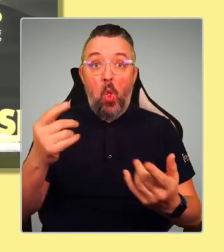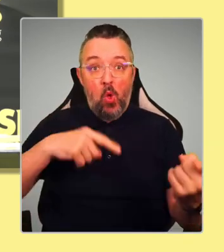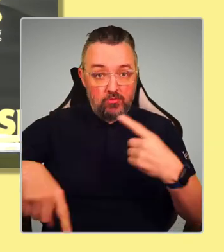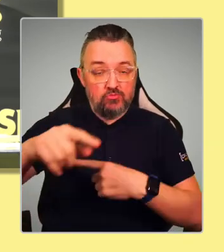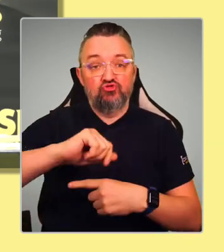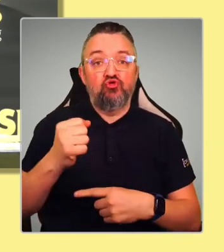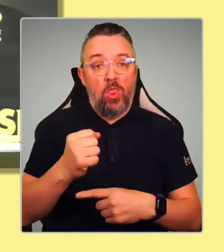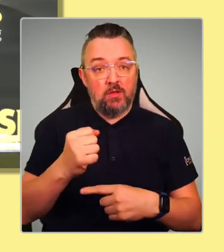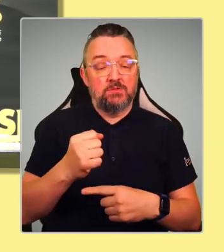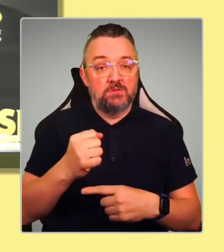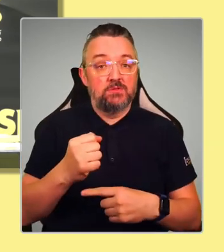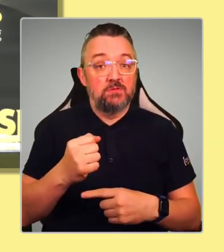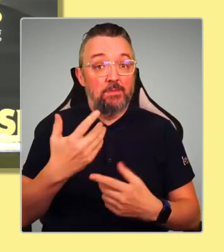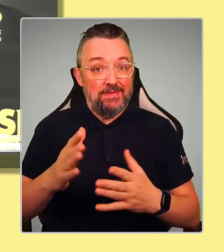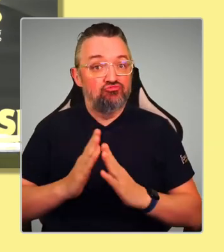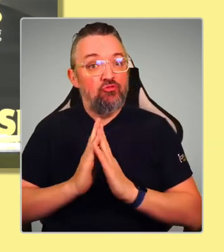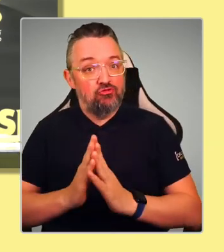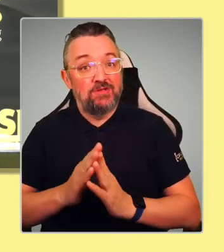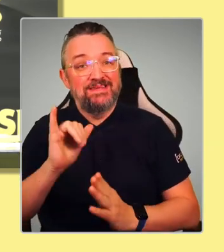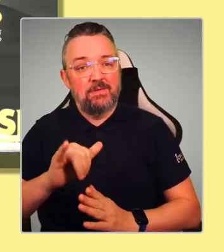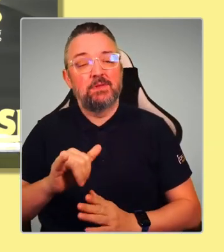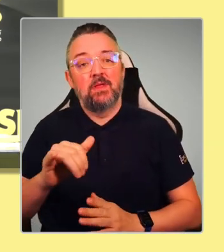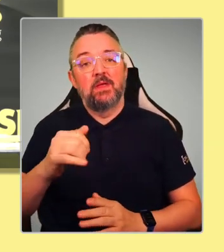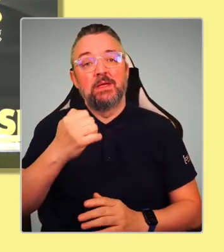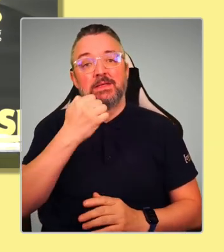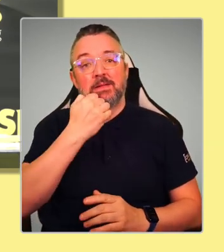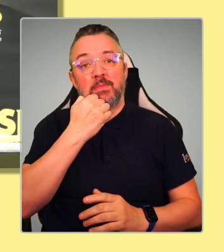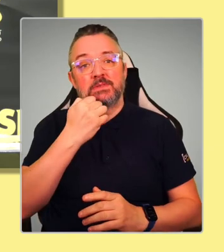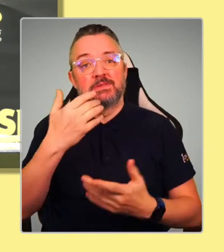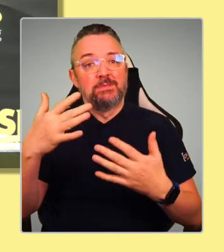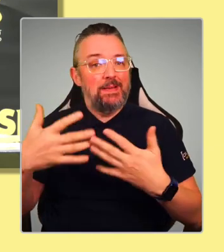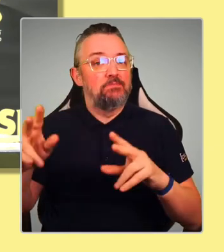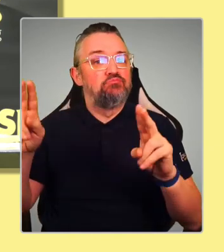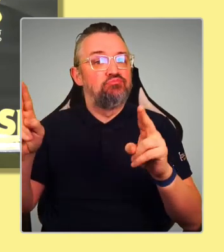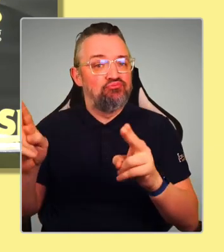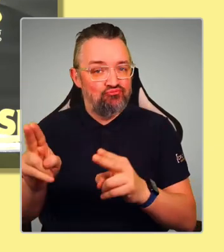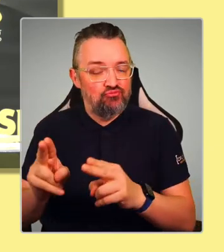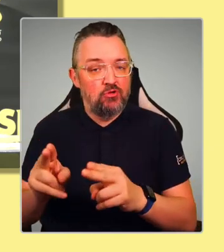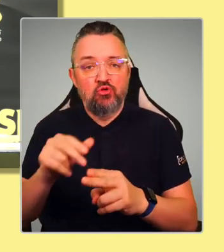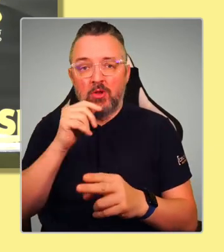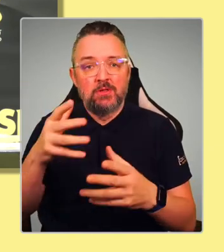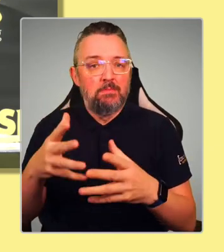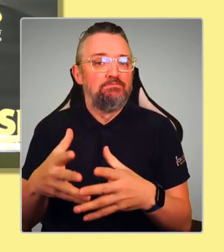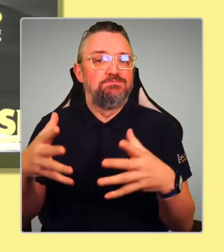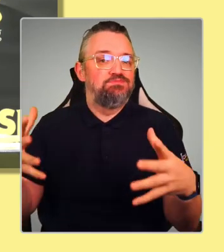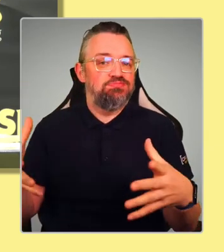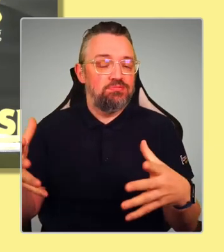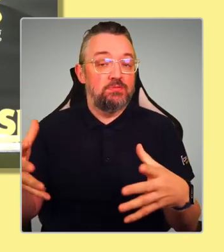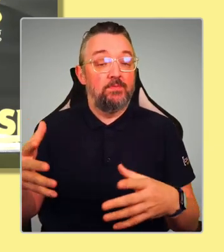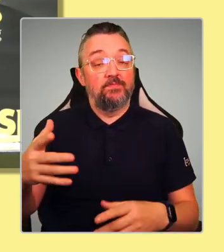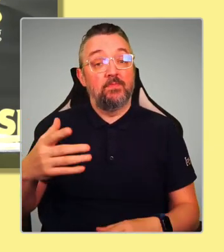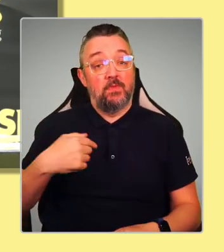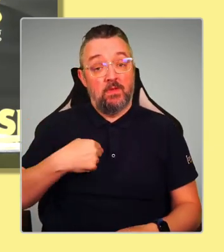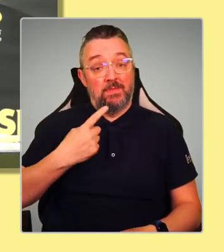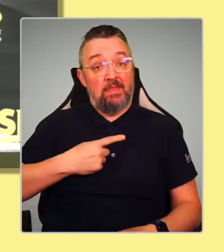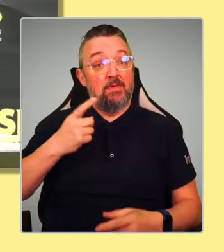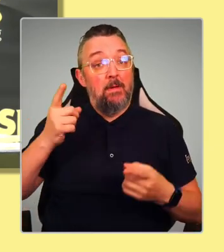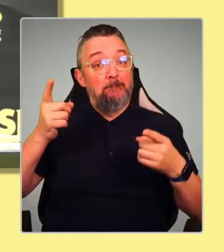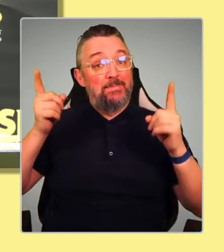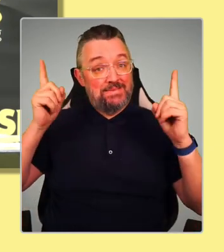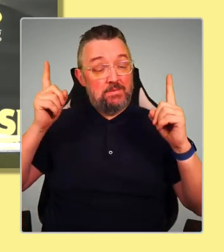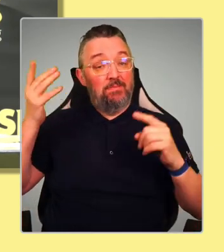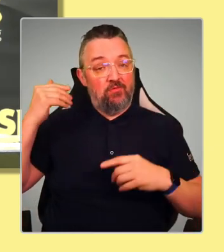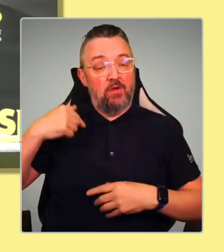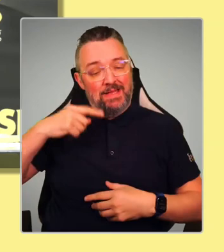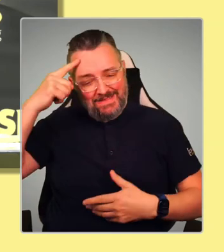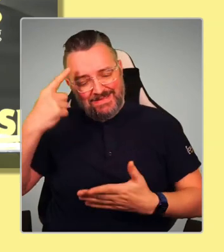you're suggesting, they are certainly not in the majority any longer. When I was a minister and I was making decisions, you know, whether